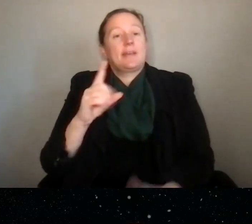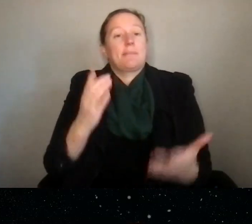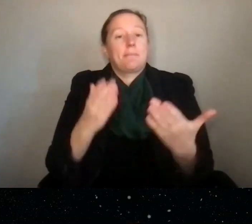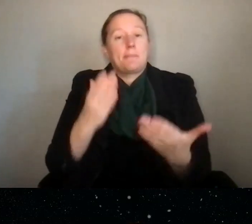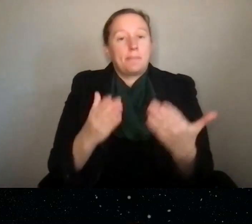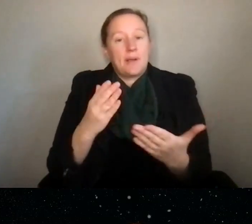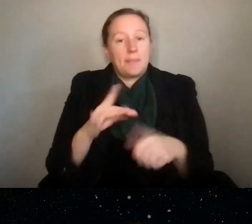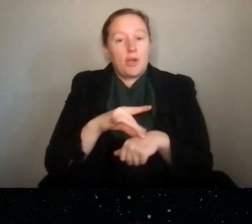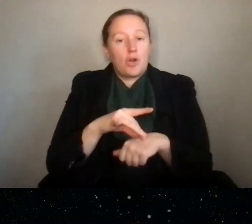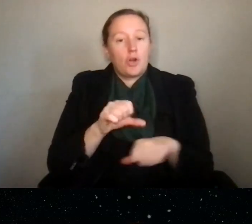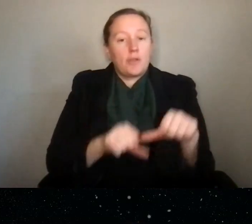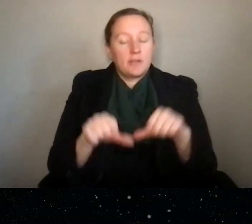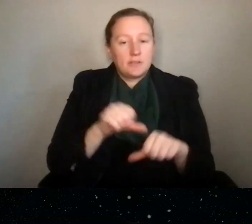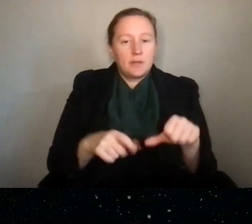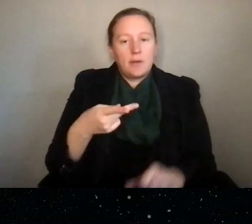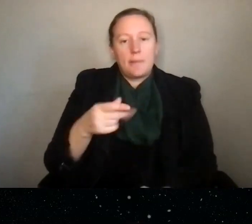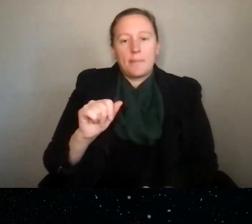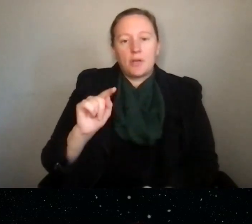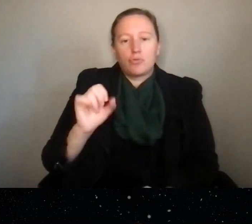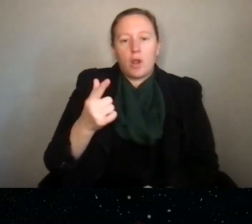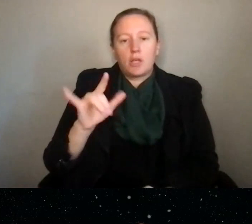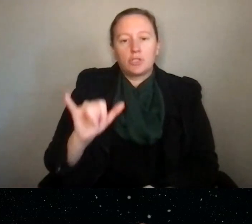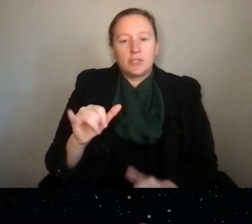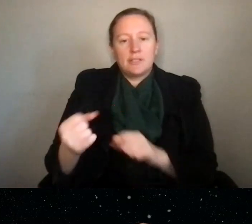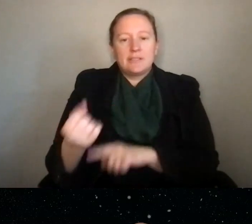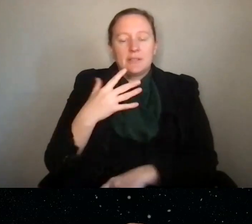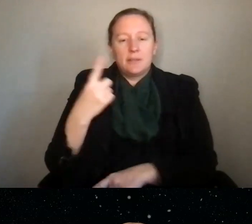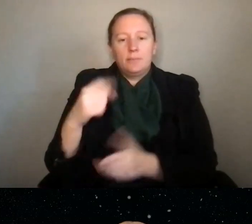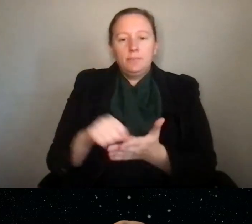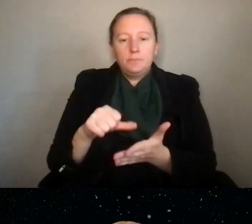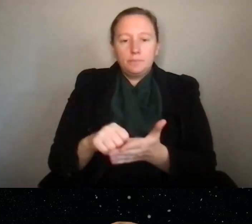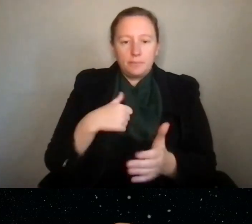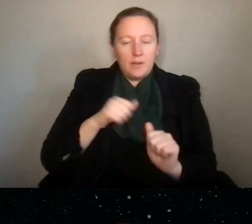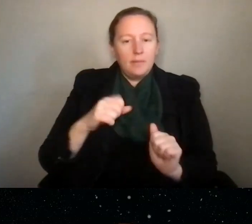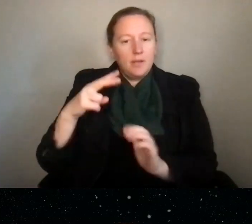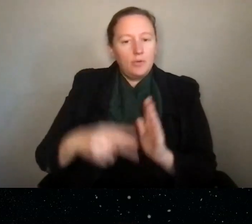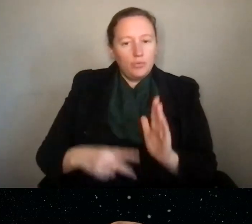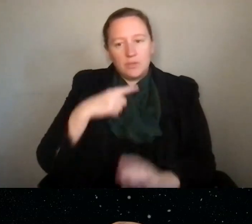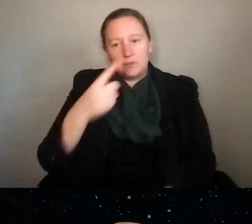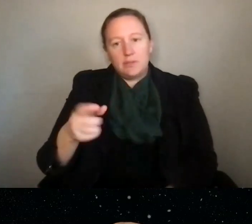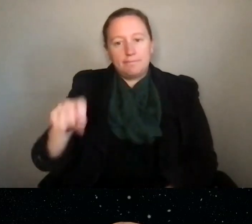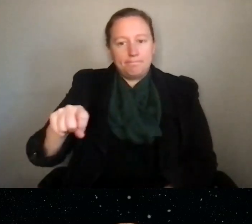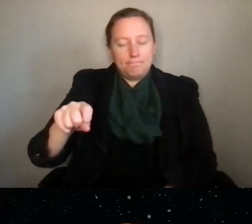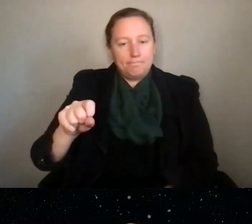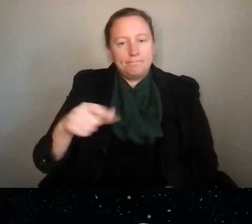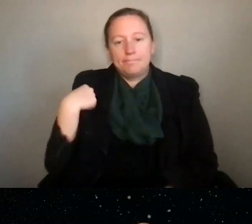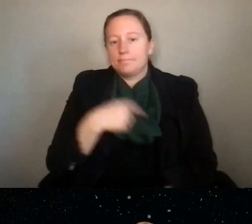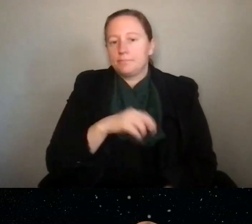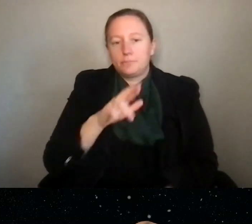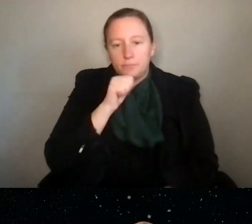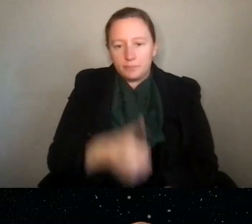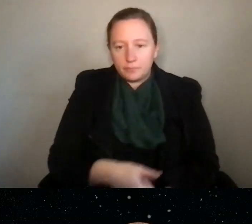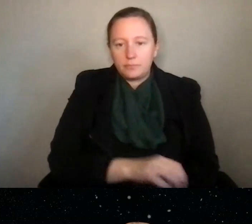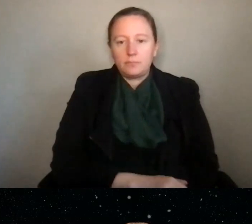be Earth Sciences Petrology, you can send me a one pager and I can read it and tell you, yes, this is us or no, it is not.